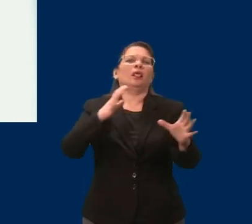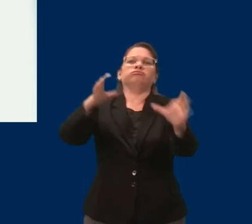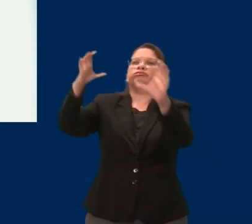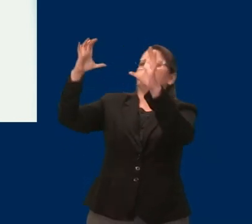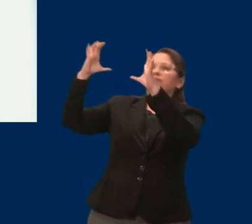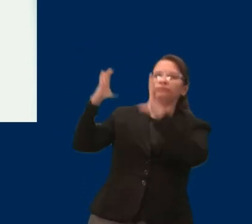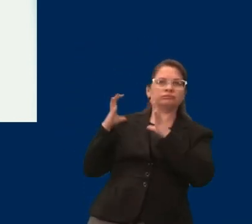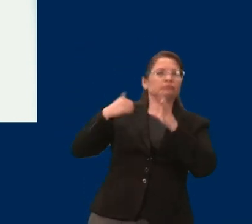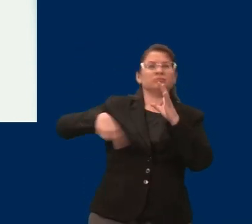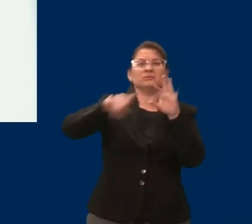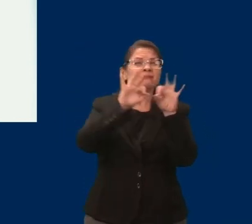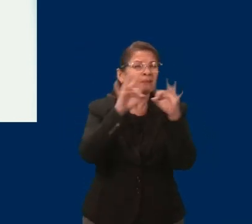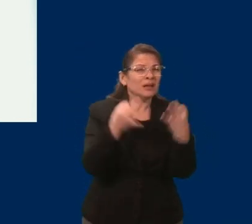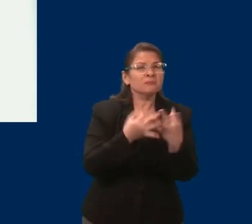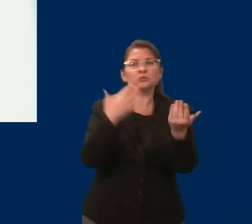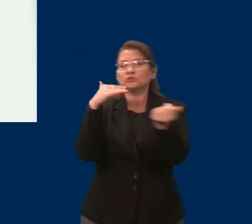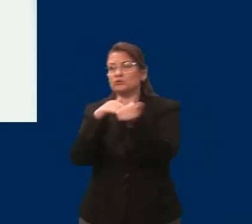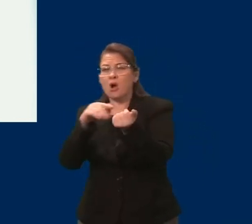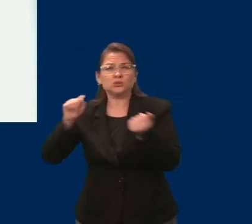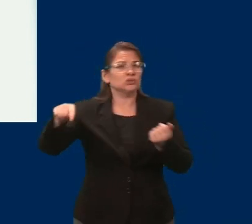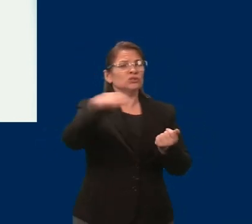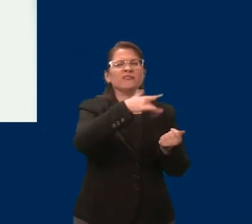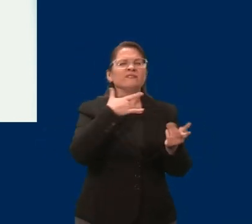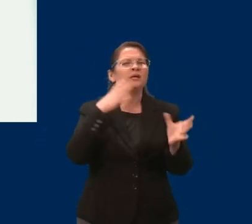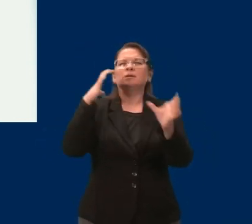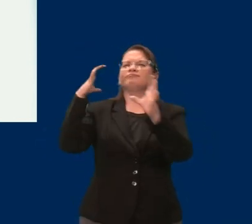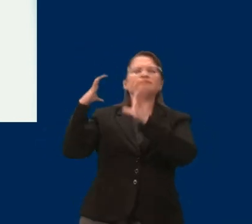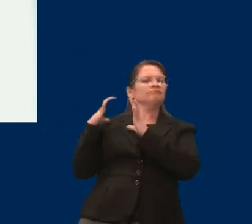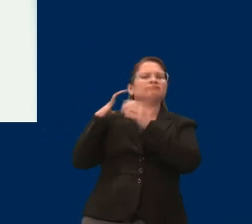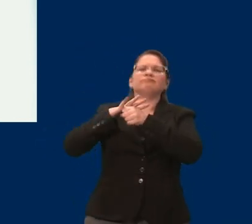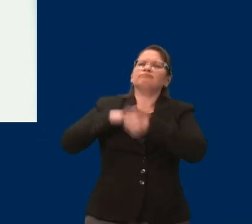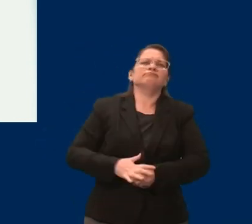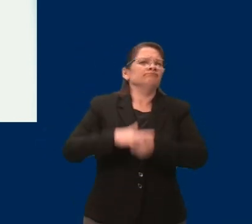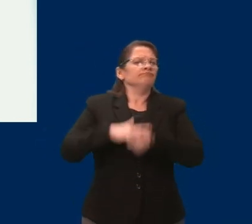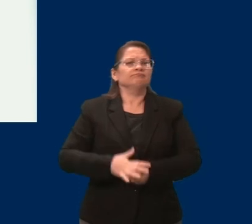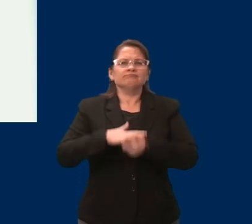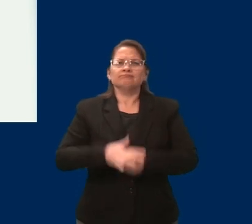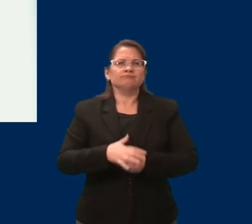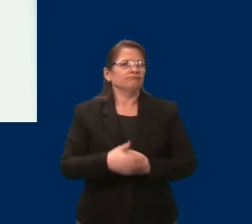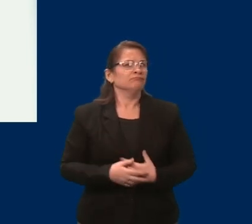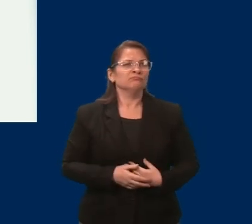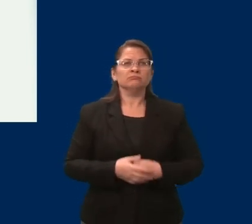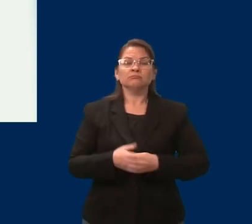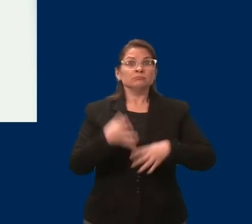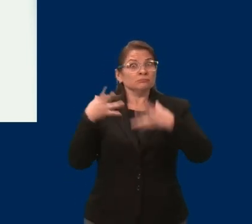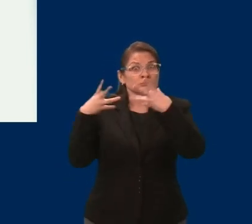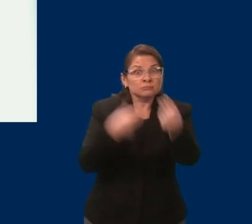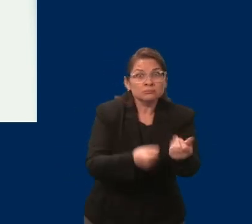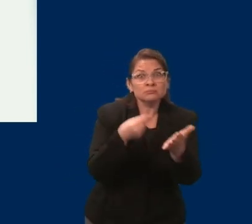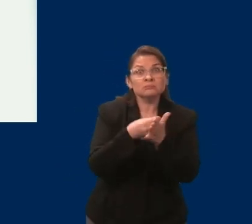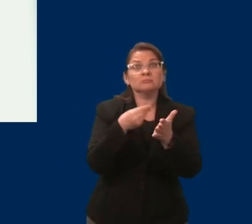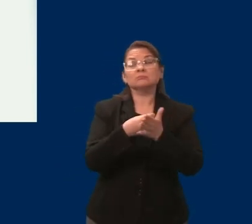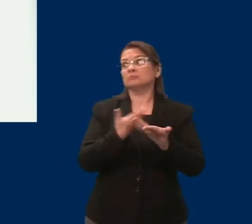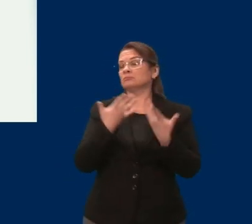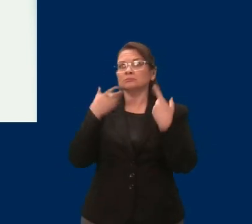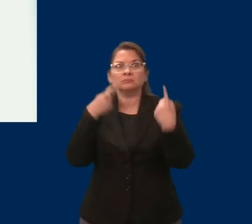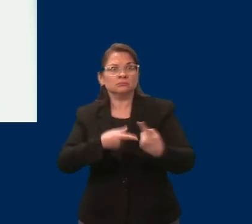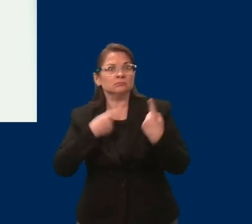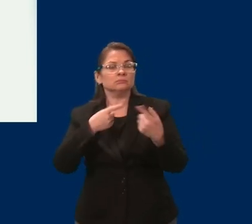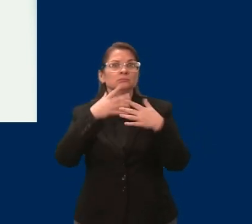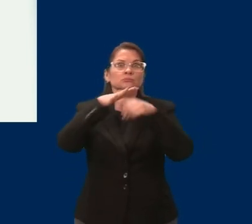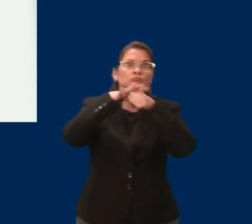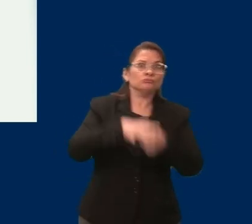that's the other thing I think we should all remember is that all this time and money and waiting, Leo was really suffering in silence.